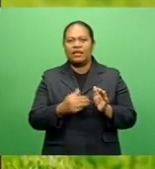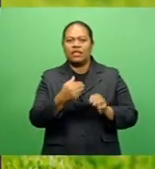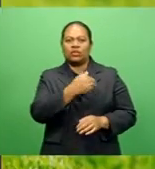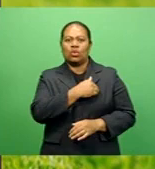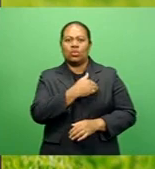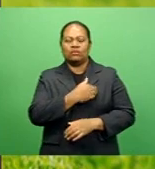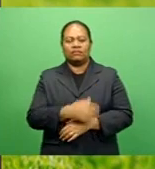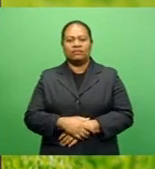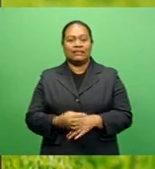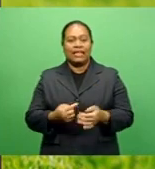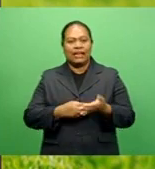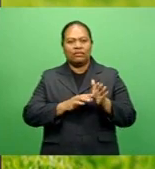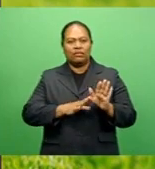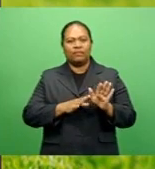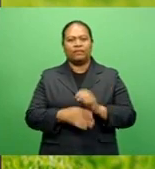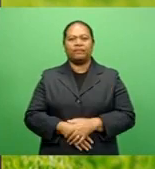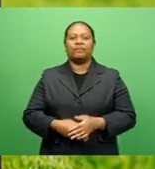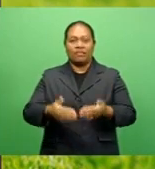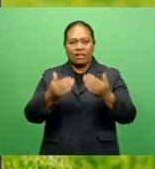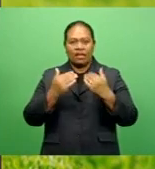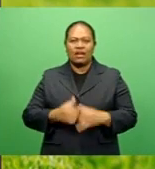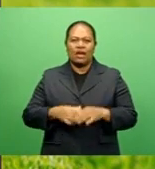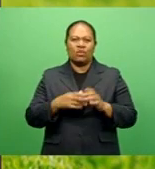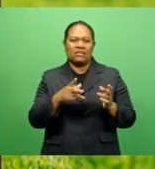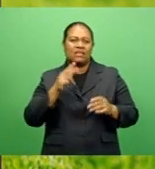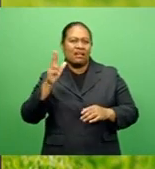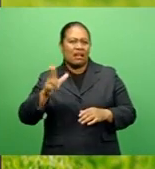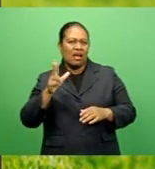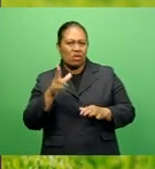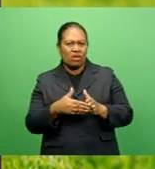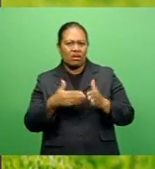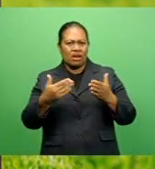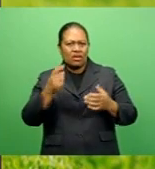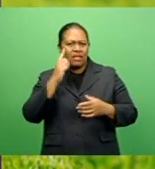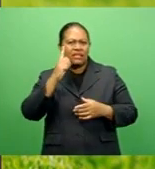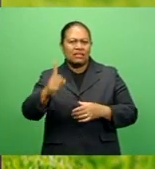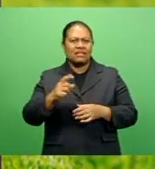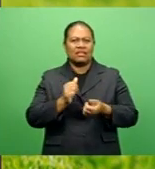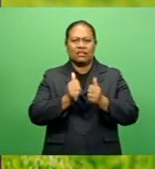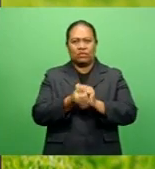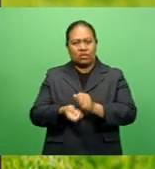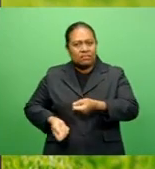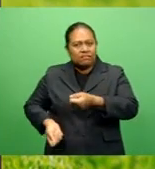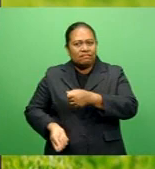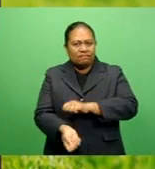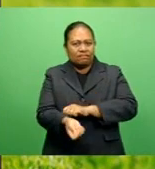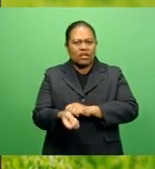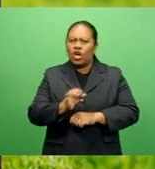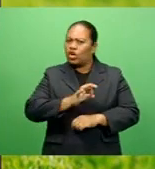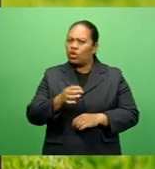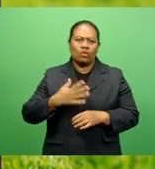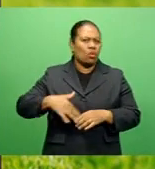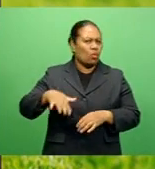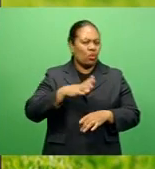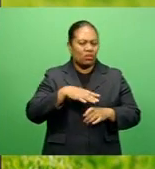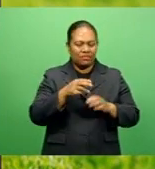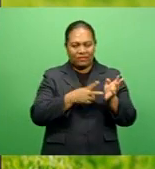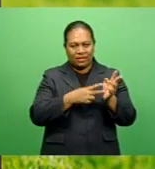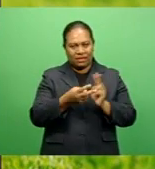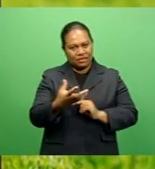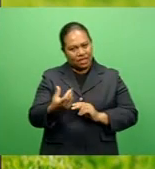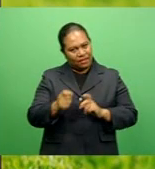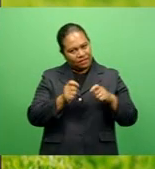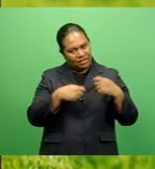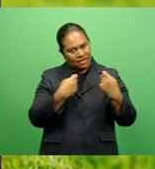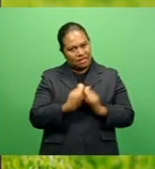While the province of Lau has been long synonymous with the sport of cricket in Fiji, not all villages have a team. One such